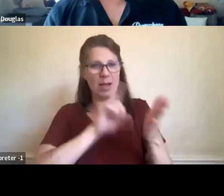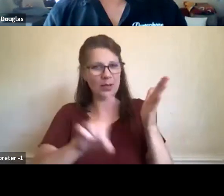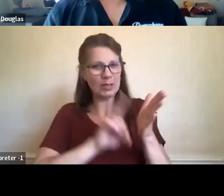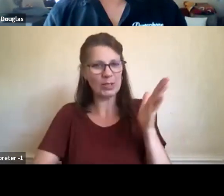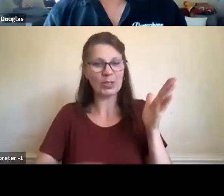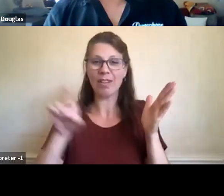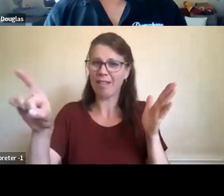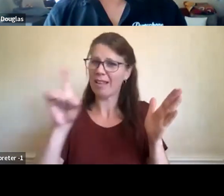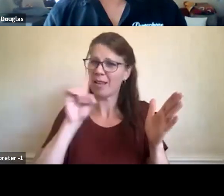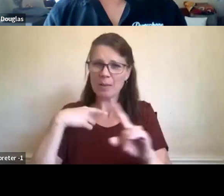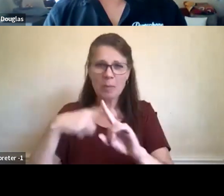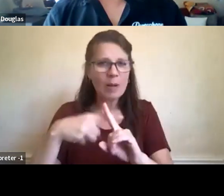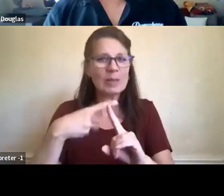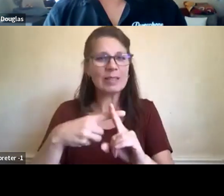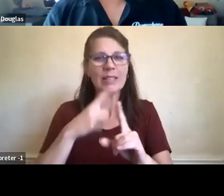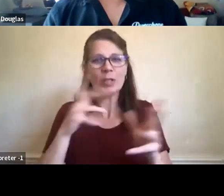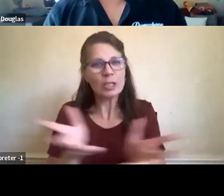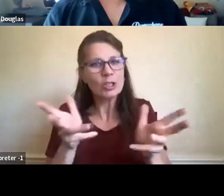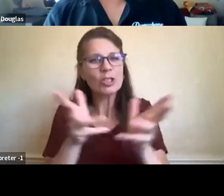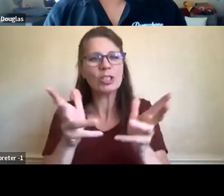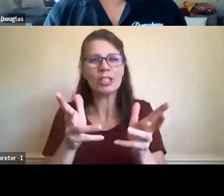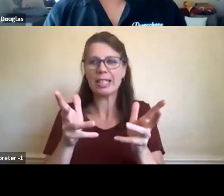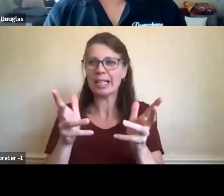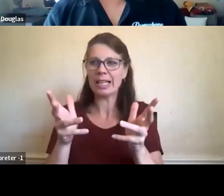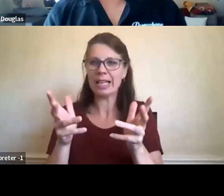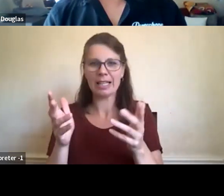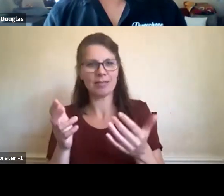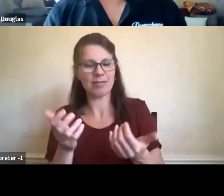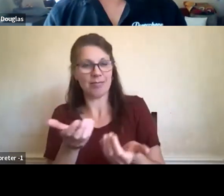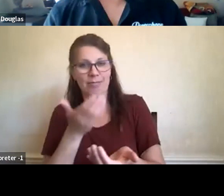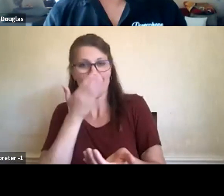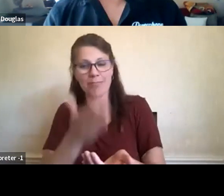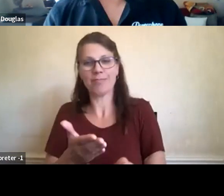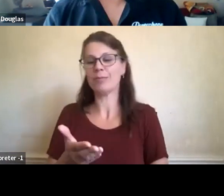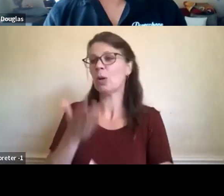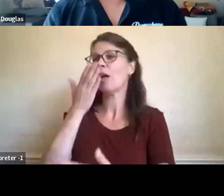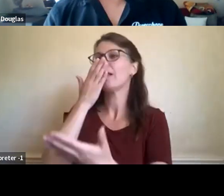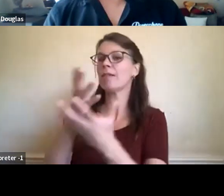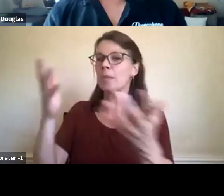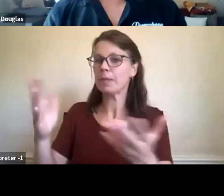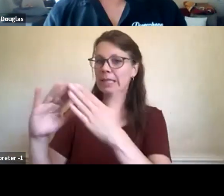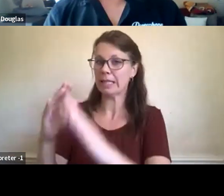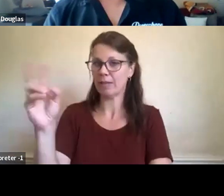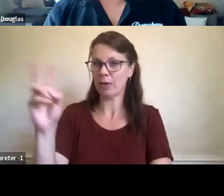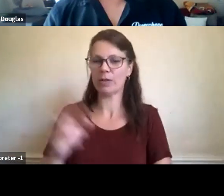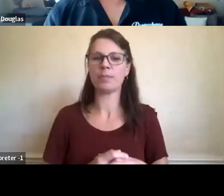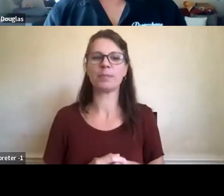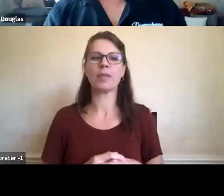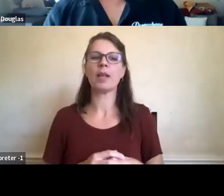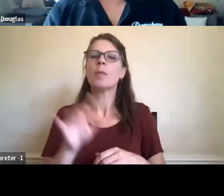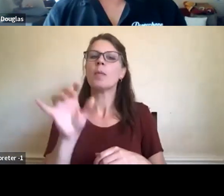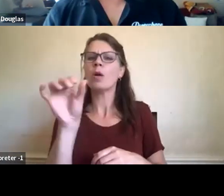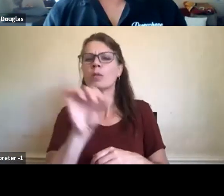about the work that we did. So I must thank them as well. And just some other things like